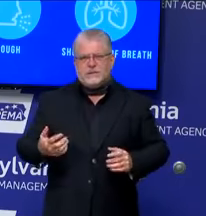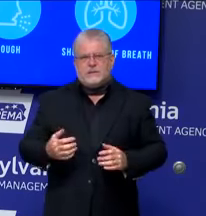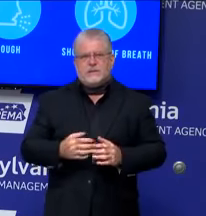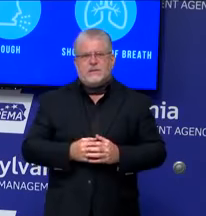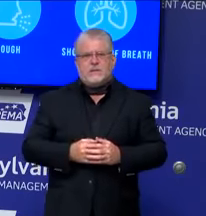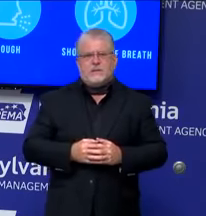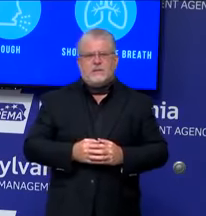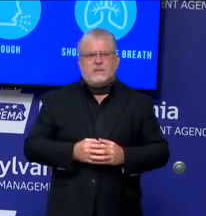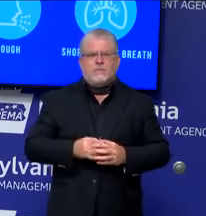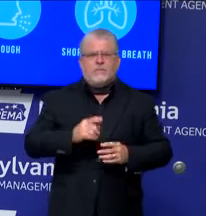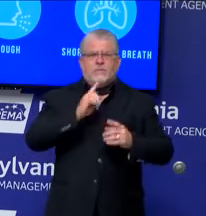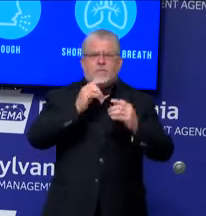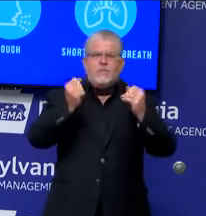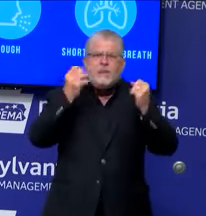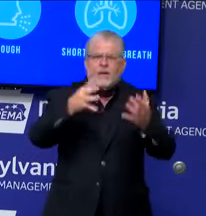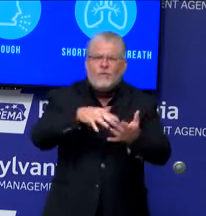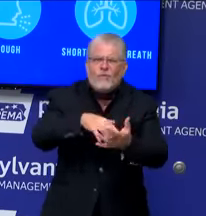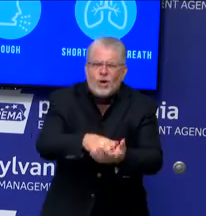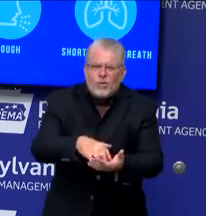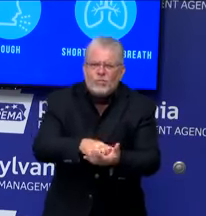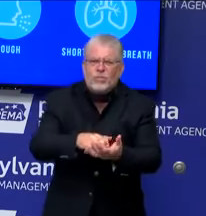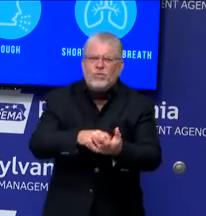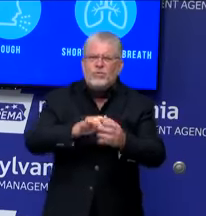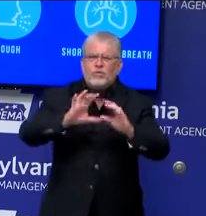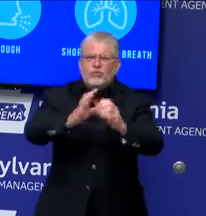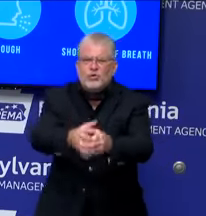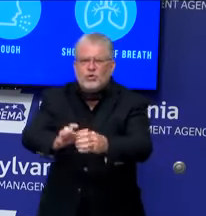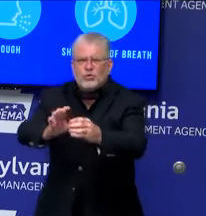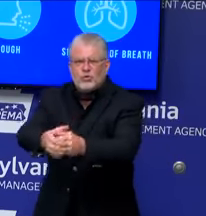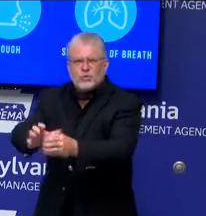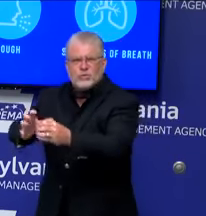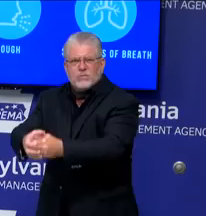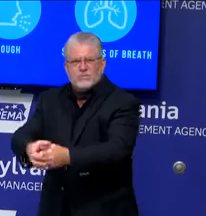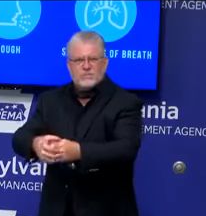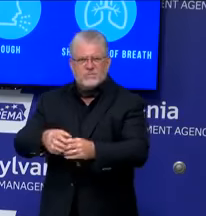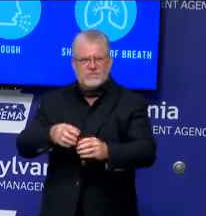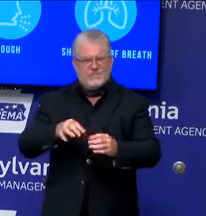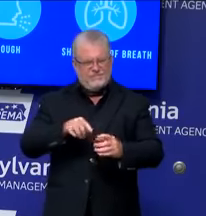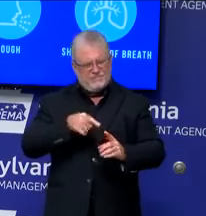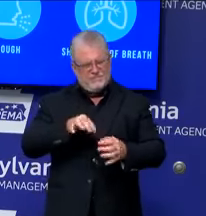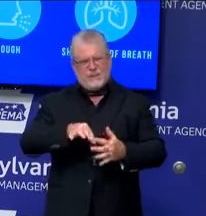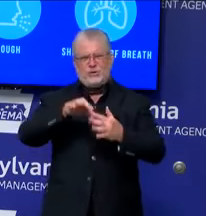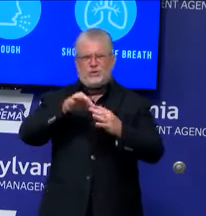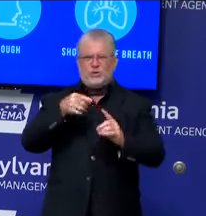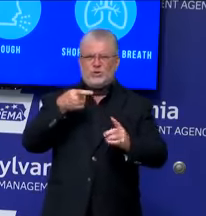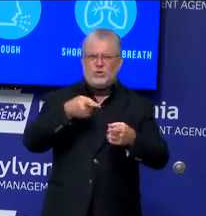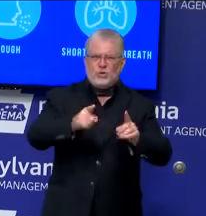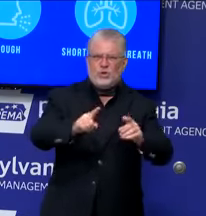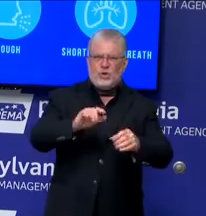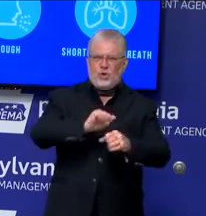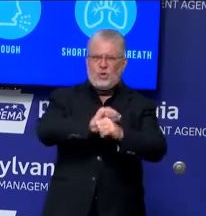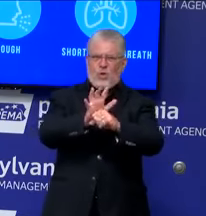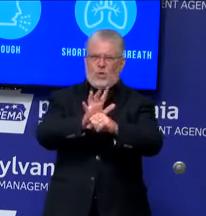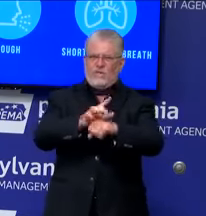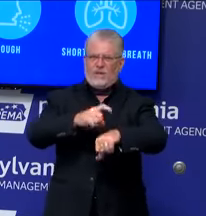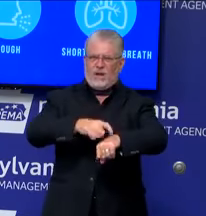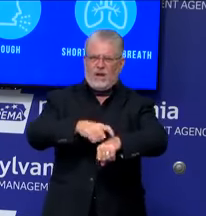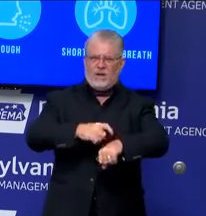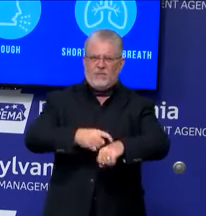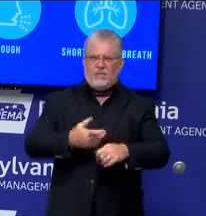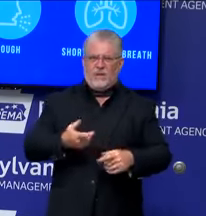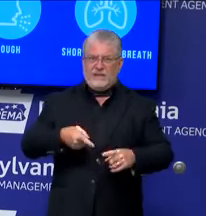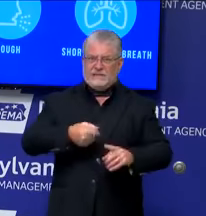in terms of COVID-19. I think that this global pandemic has shown us, has shown a bright light on